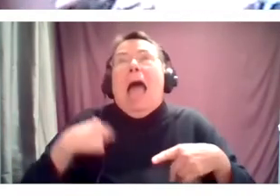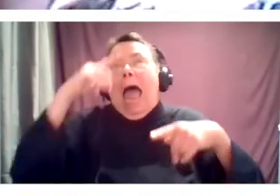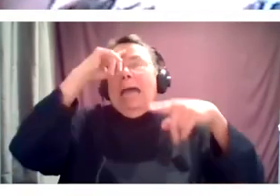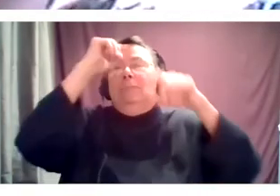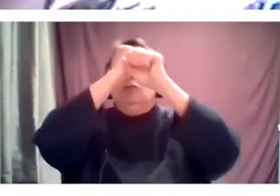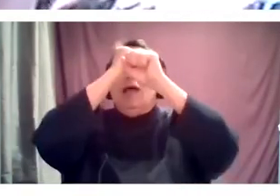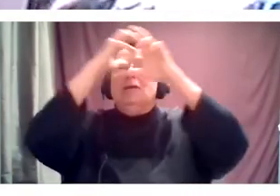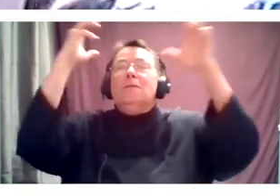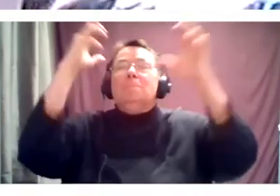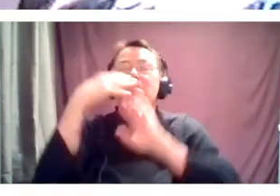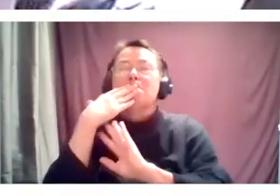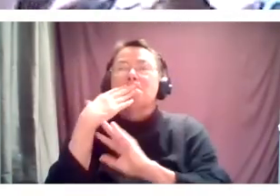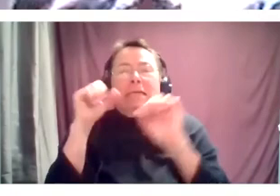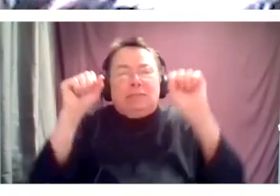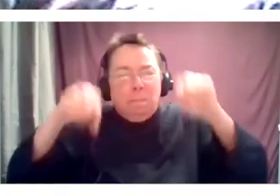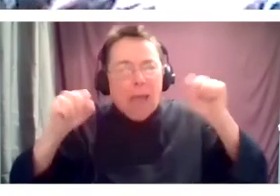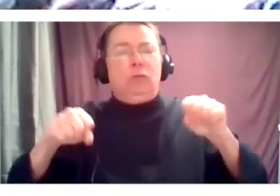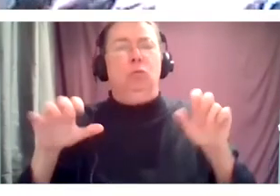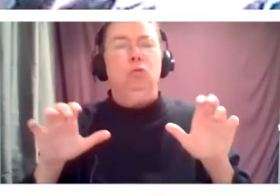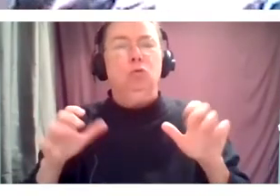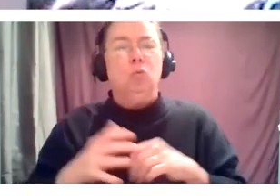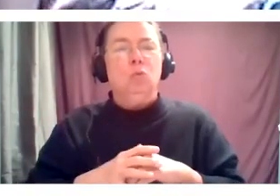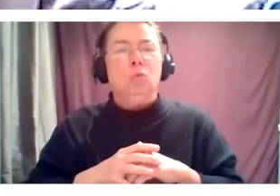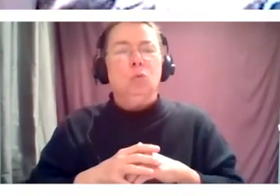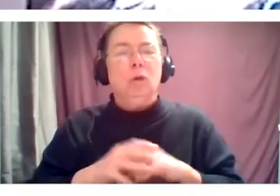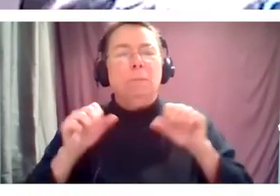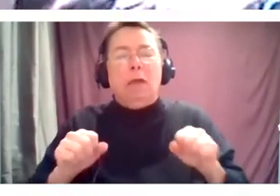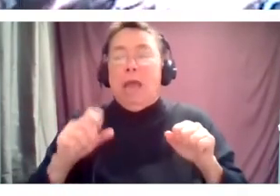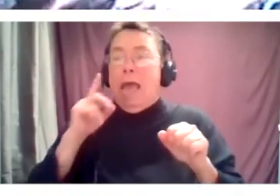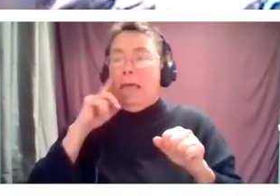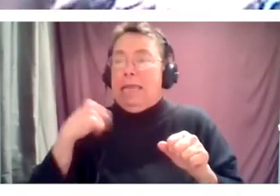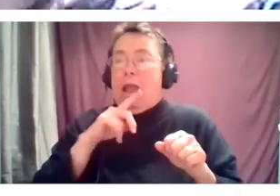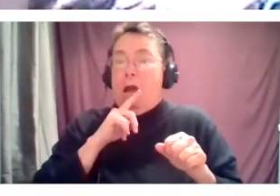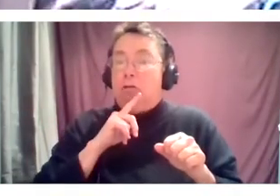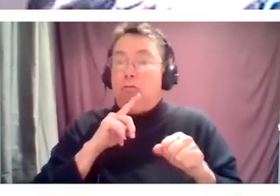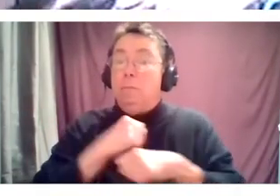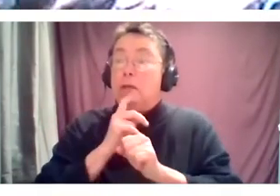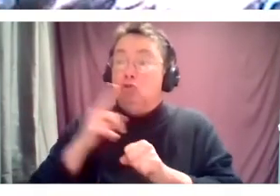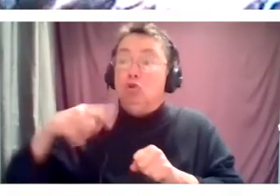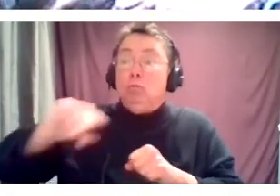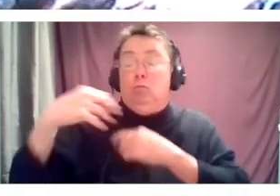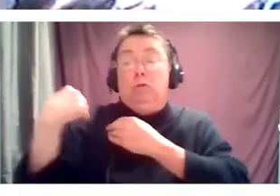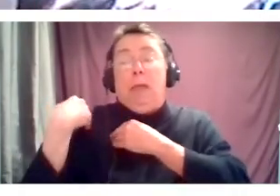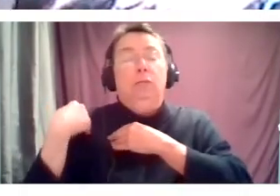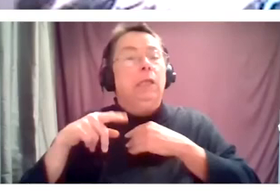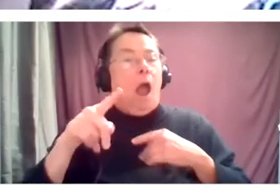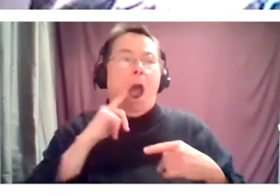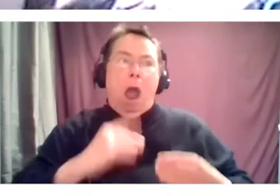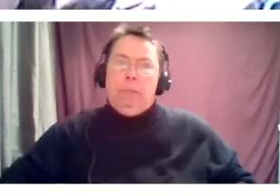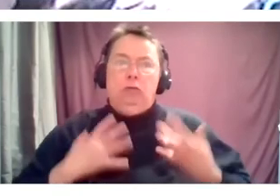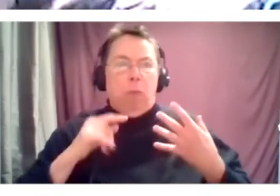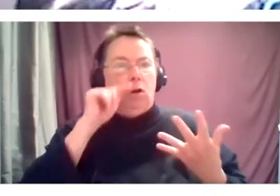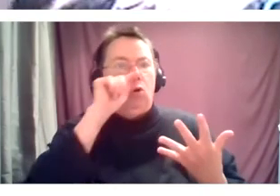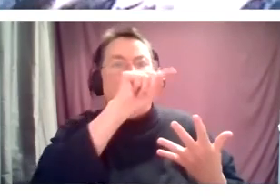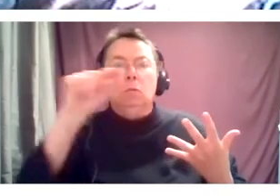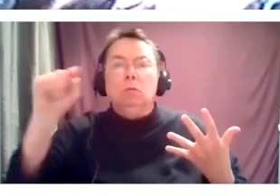possible. And I think us holding each other to that, like I'm inspired by what all, all these theaters are putting